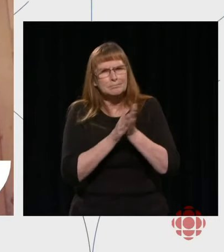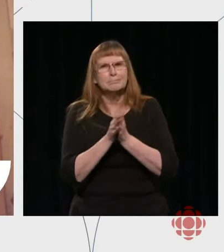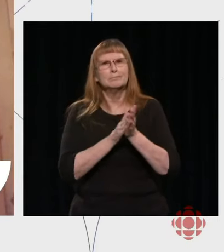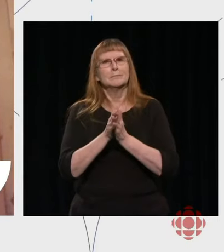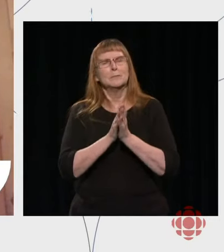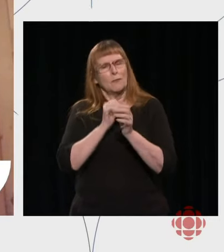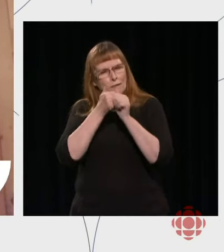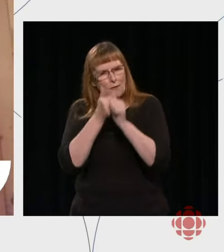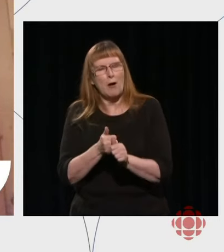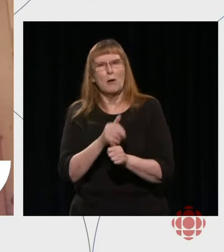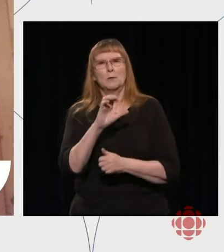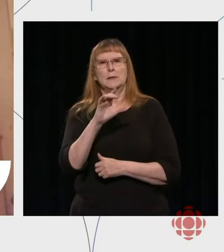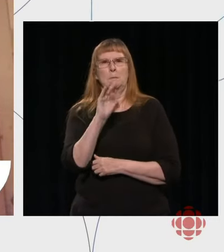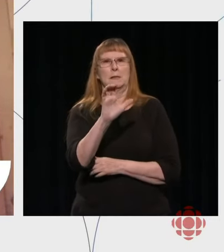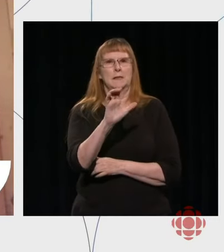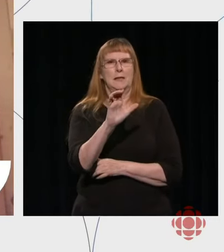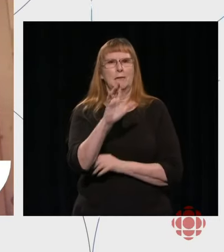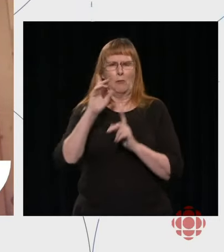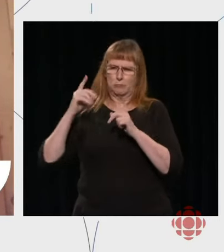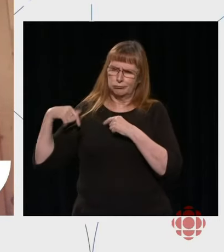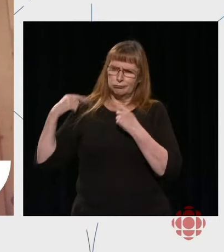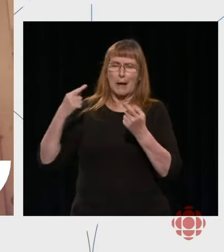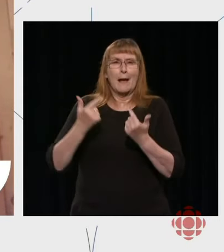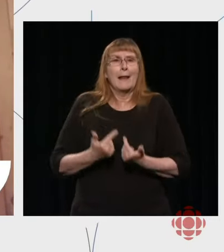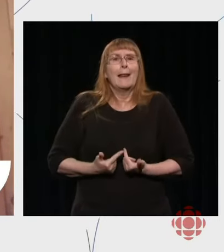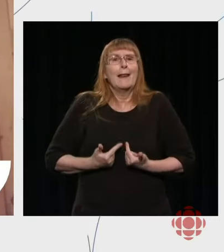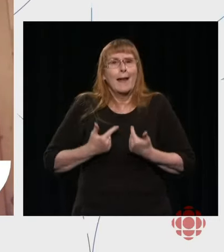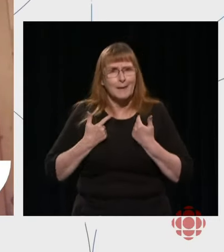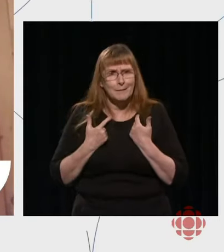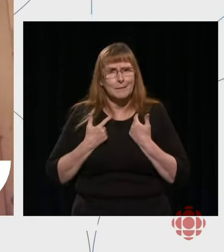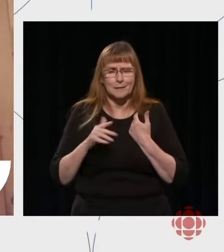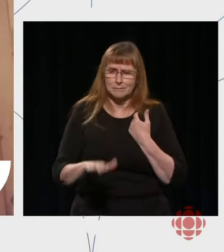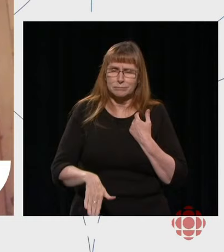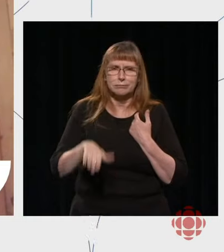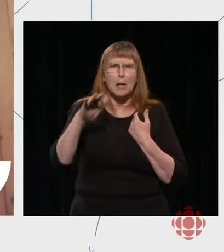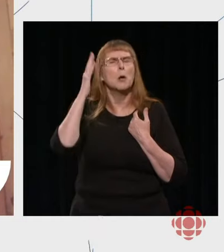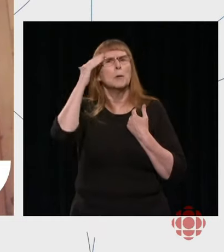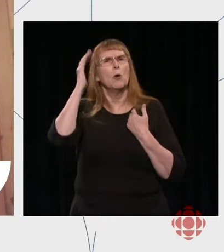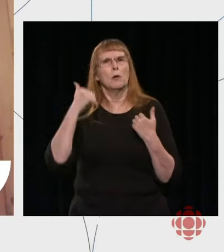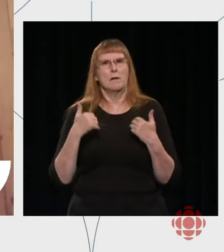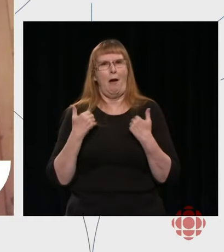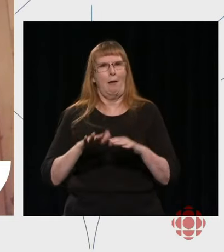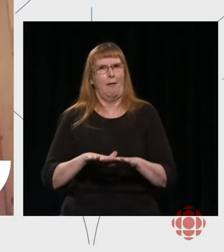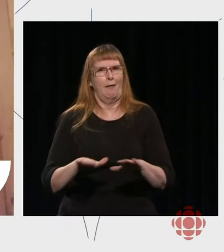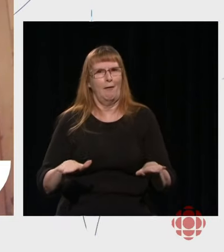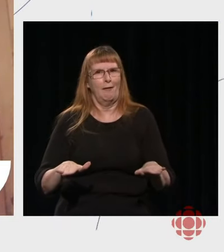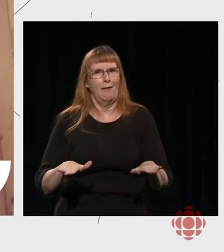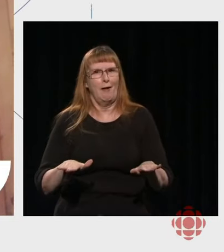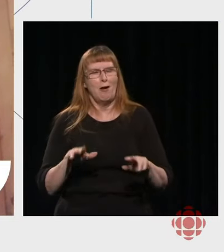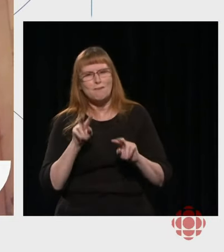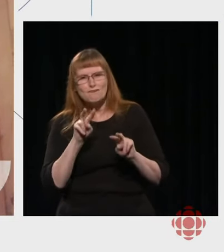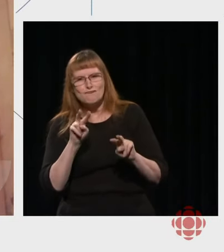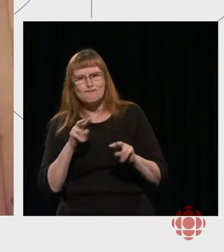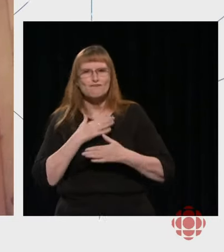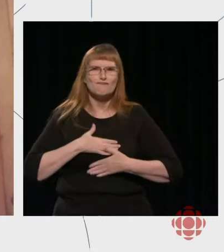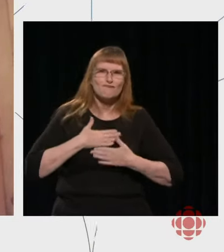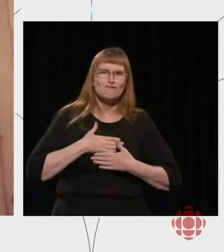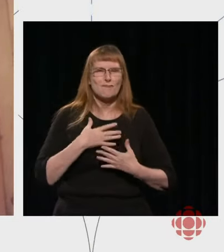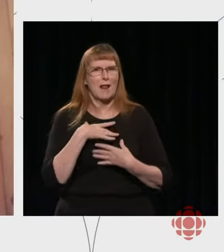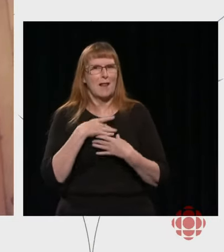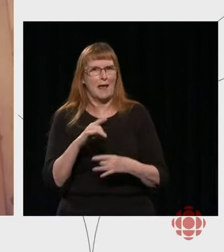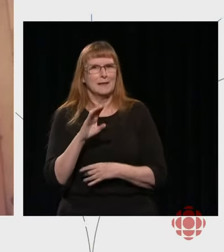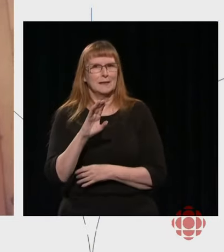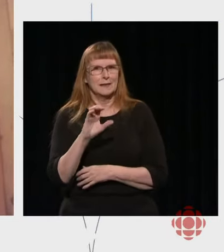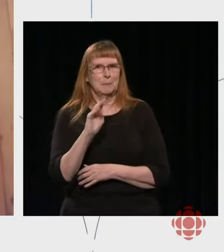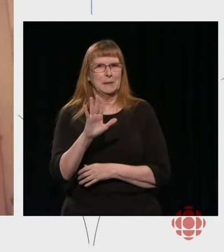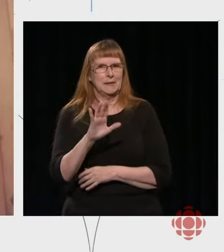And we know that actually we do very, very well with preschoolers and always have in our television offering. And we know we do very, very well